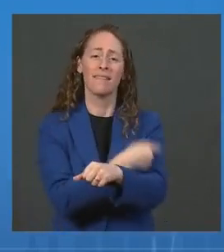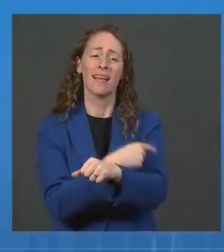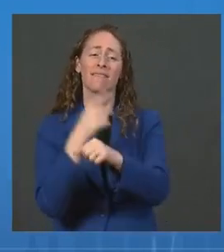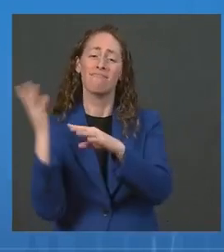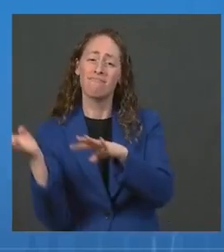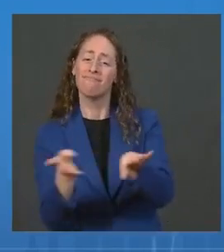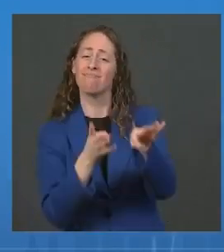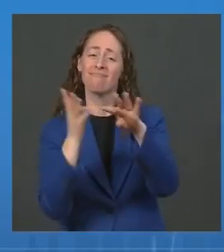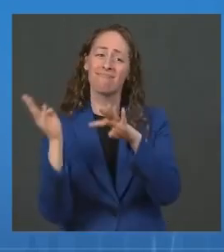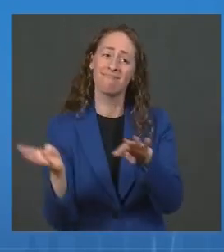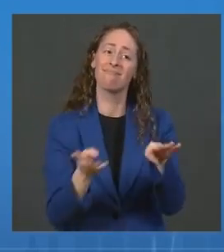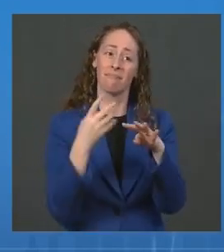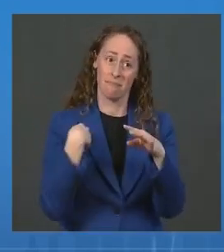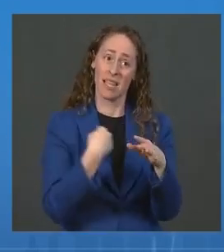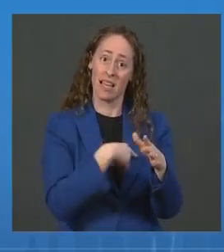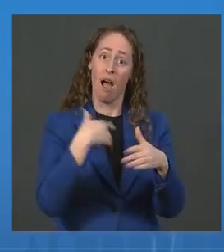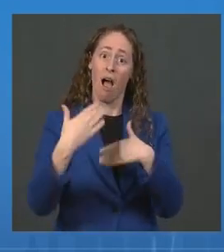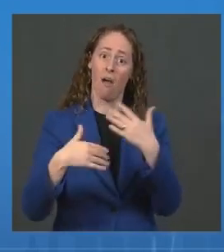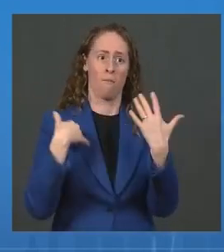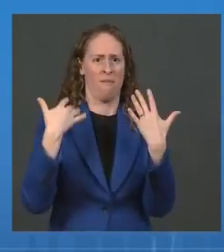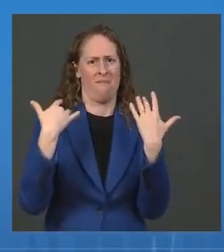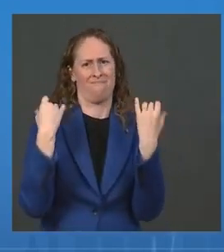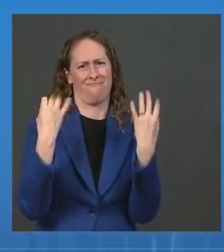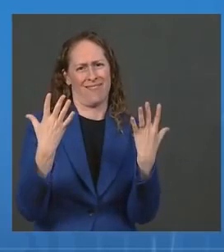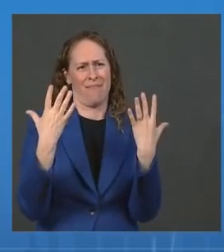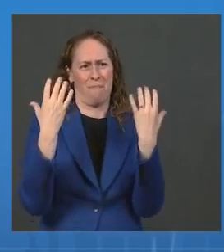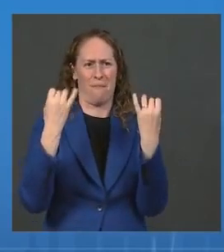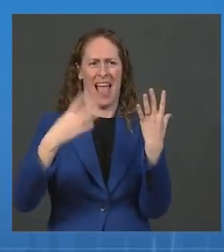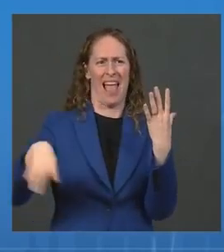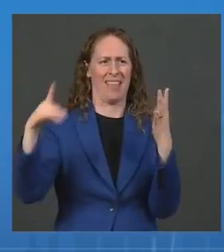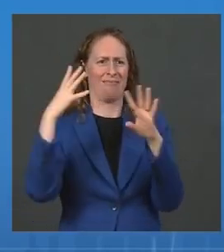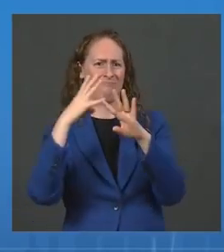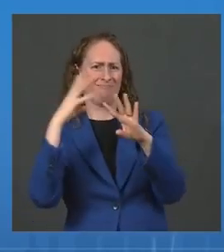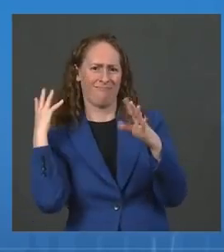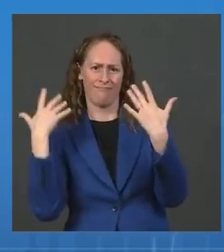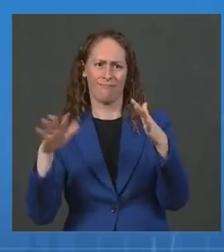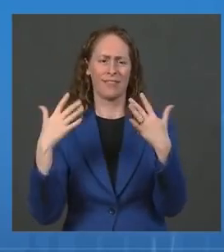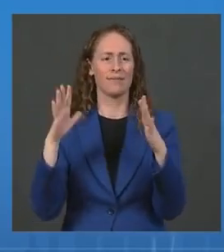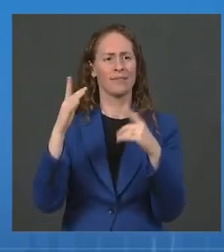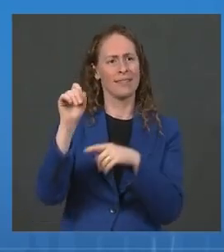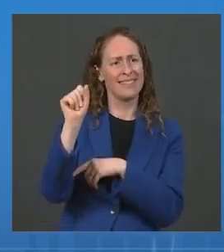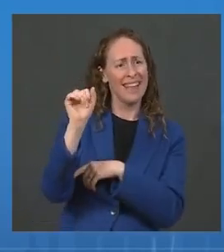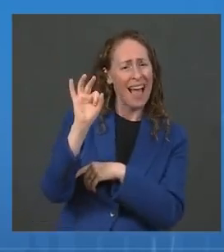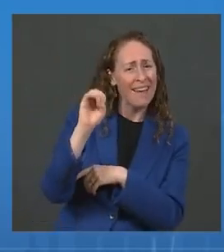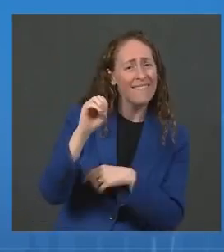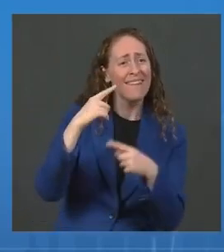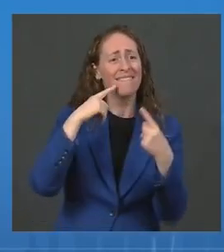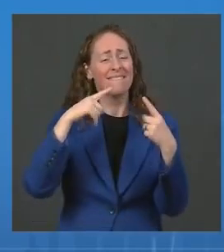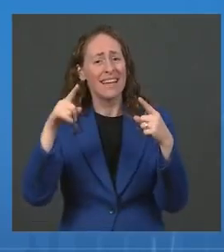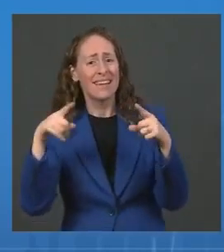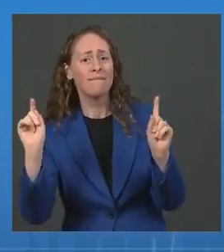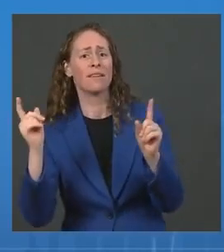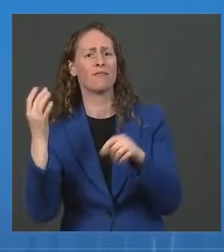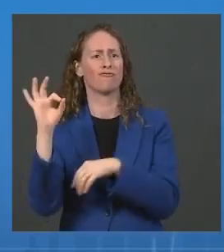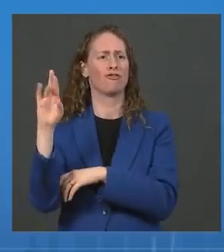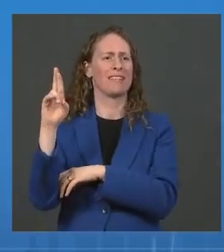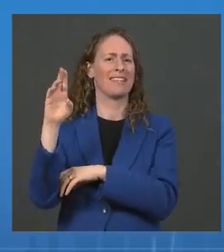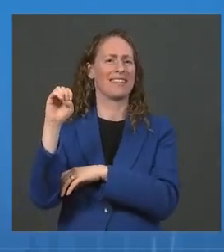lifesaving progress. Safe, effective, and free vaccines are readily available to everyone.